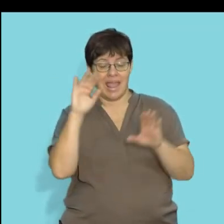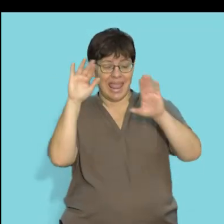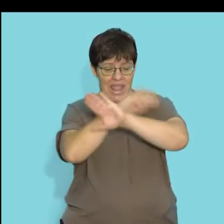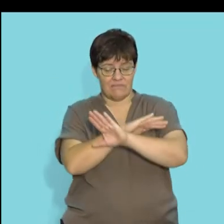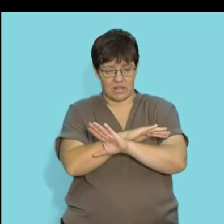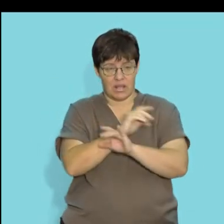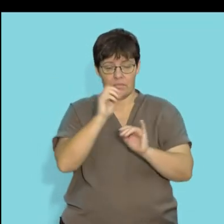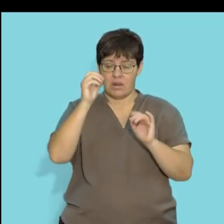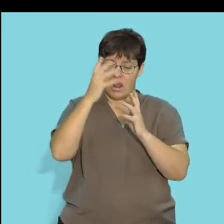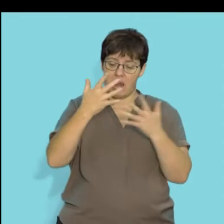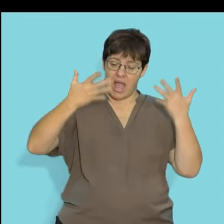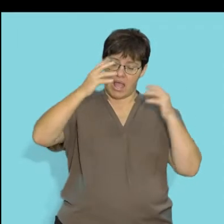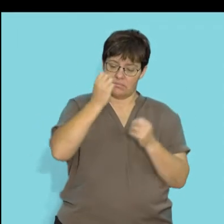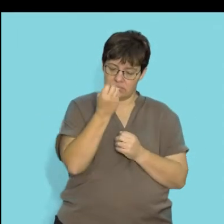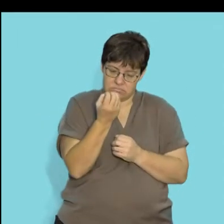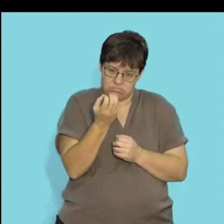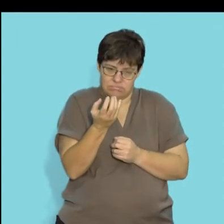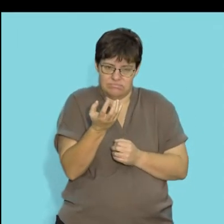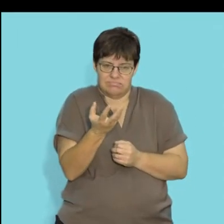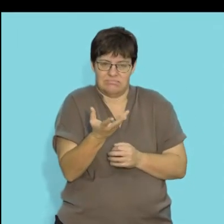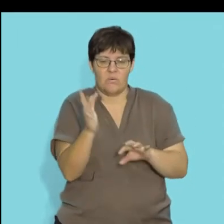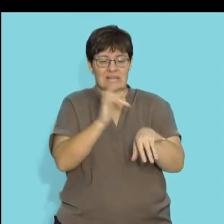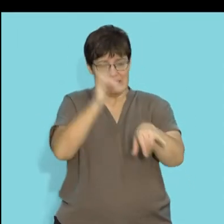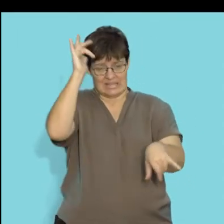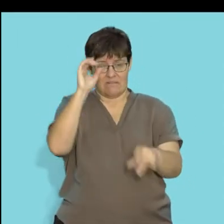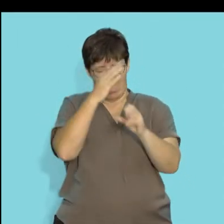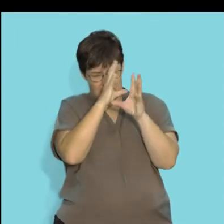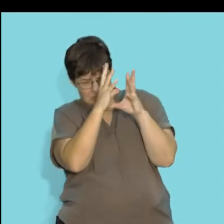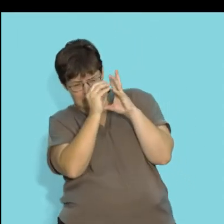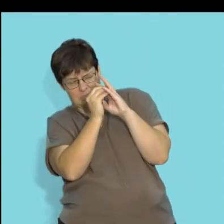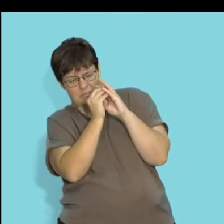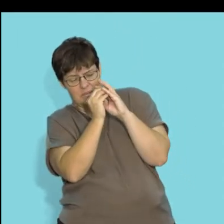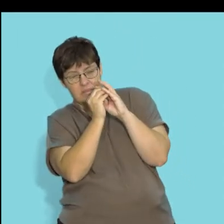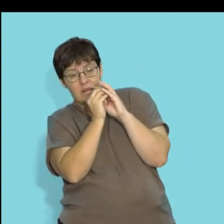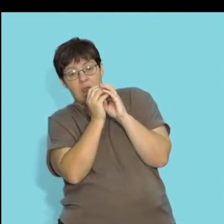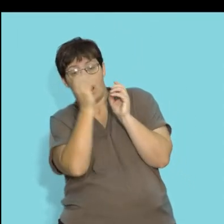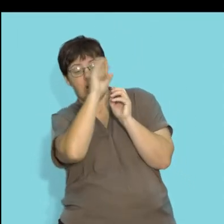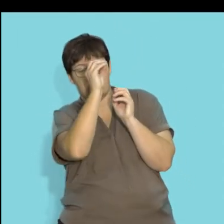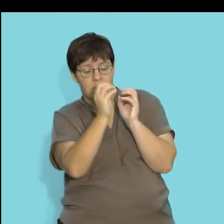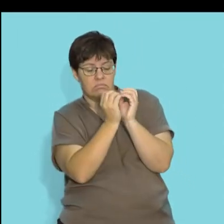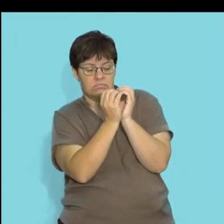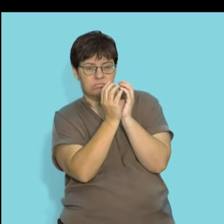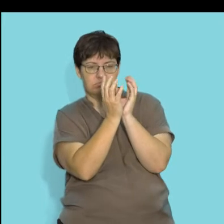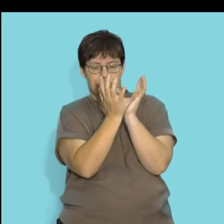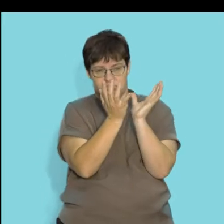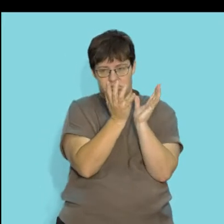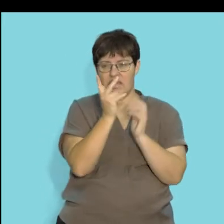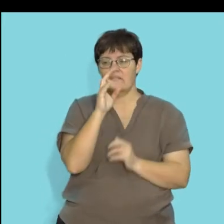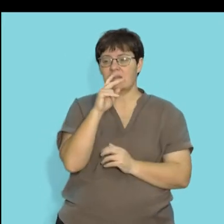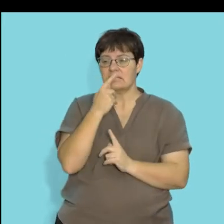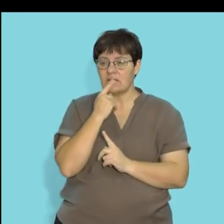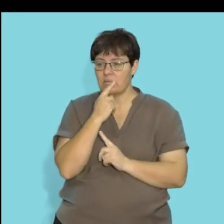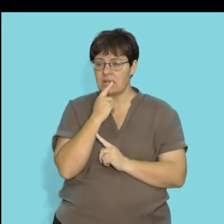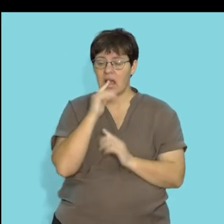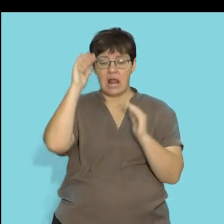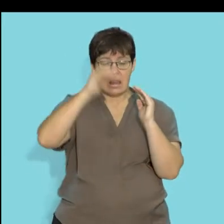towards the evening when the light intensity decreases. So they're quite sensitive to light. Some flowers, such as the fighis, they close when